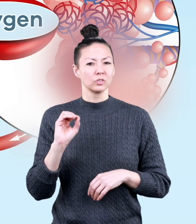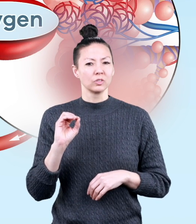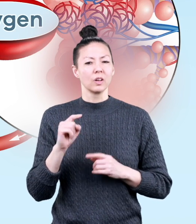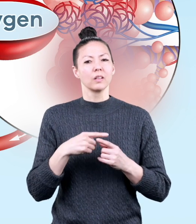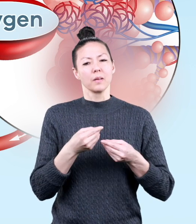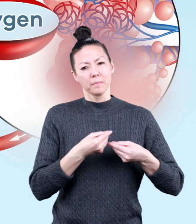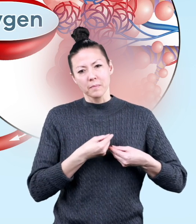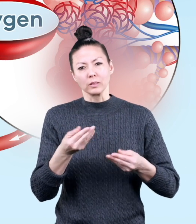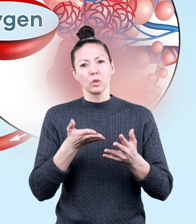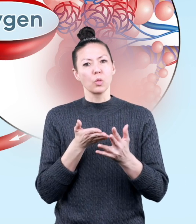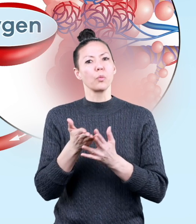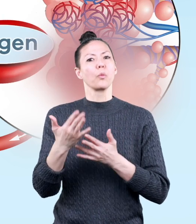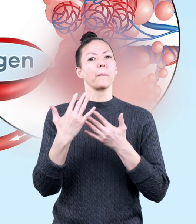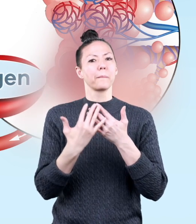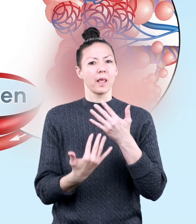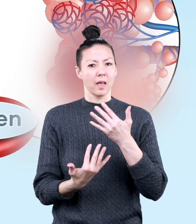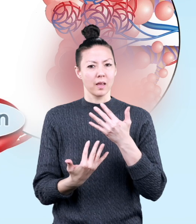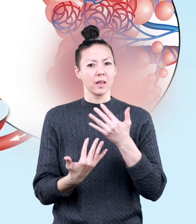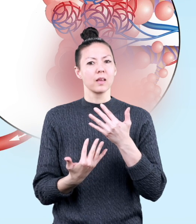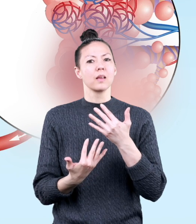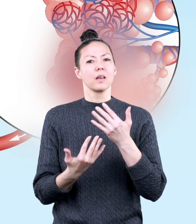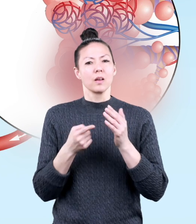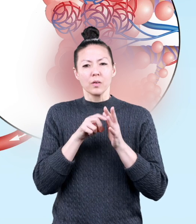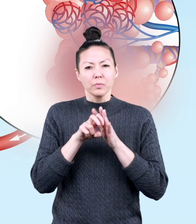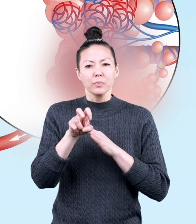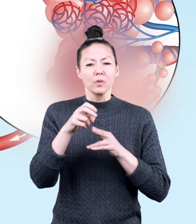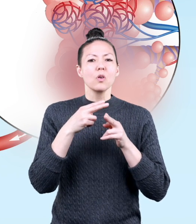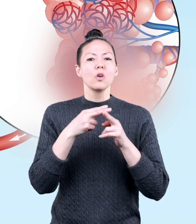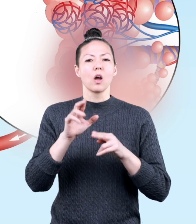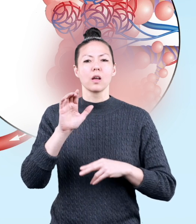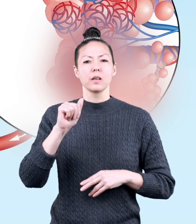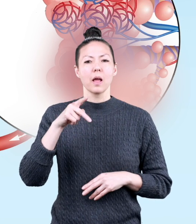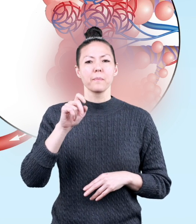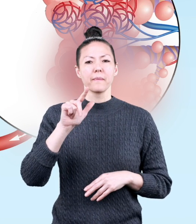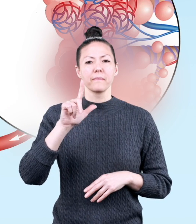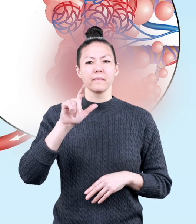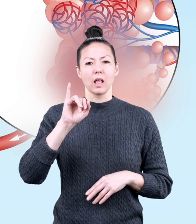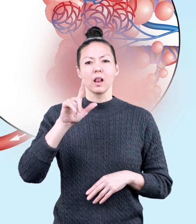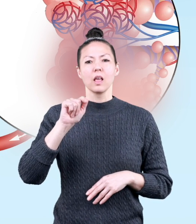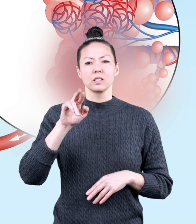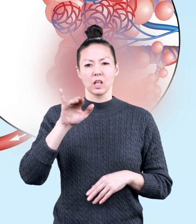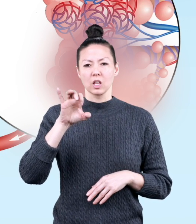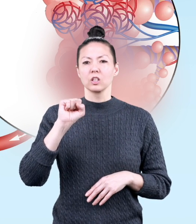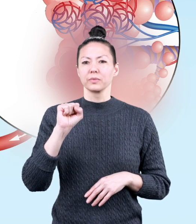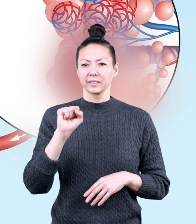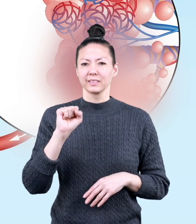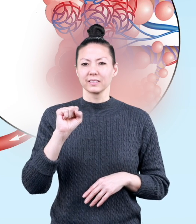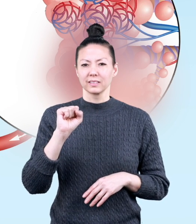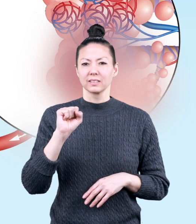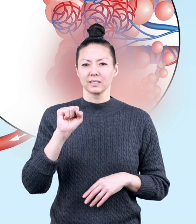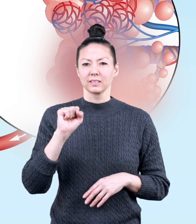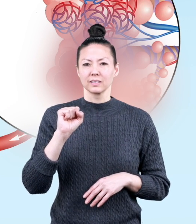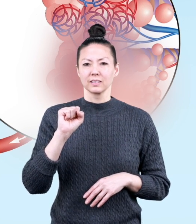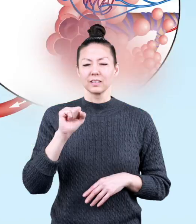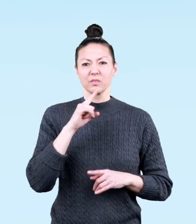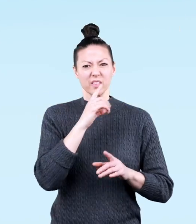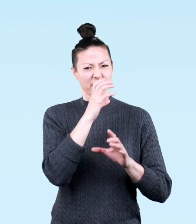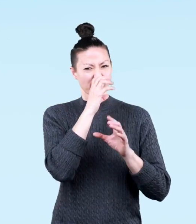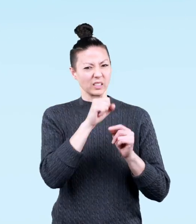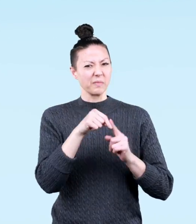oxygen and pass it into the blood through tiny blood vessels called capillaries.